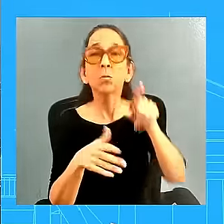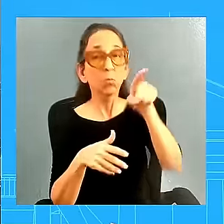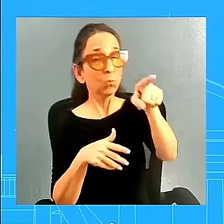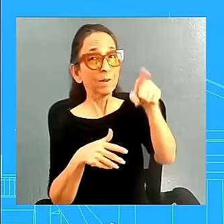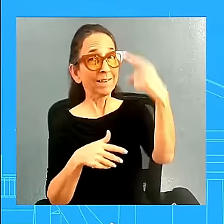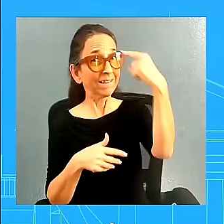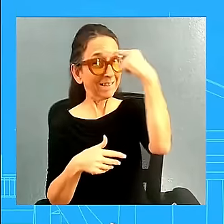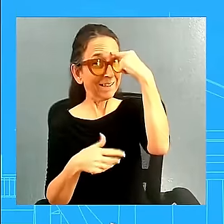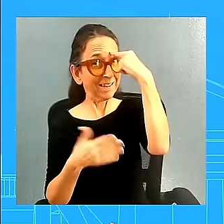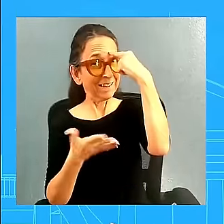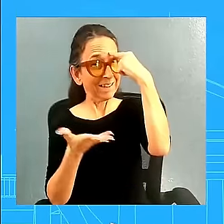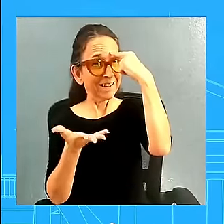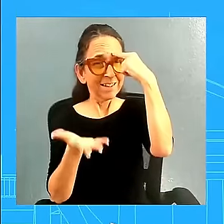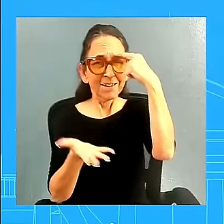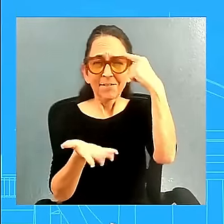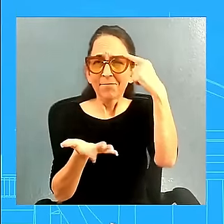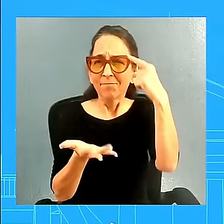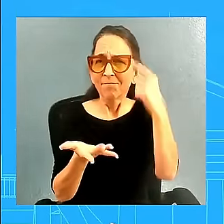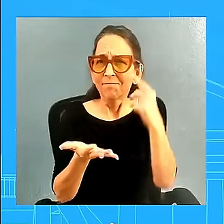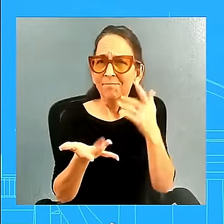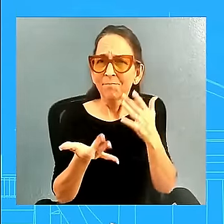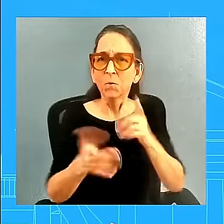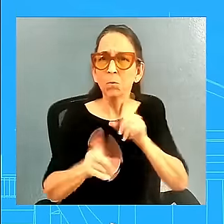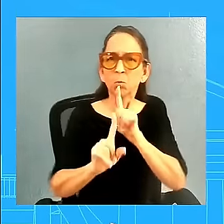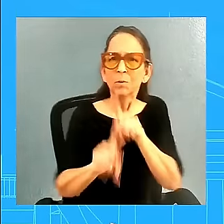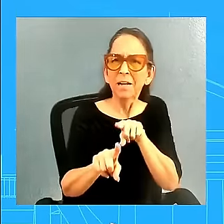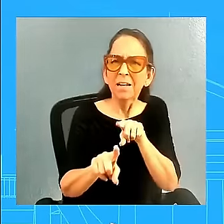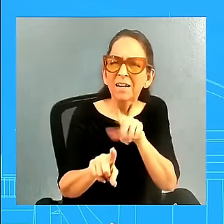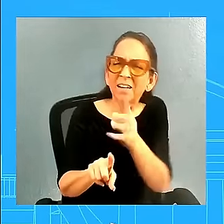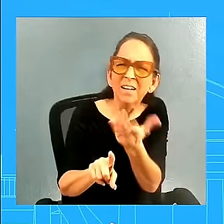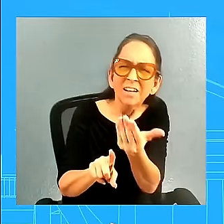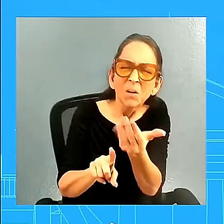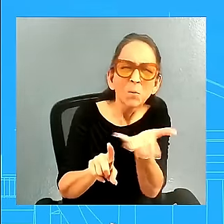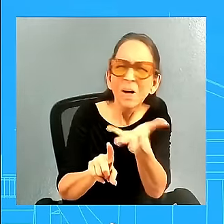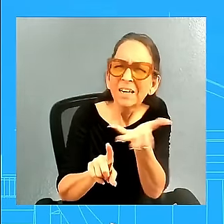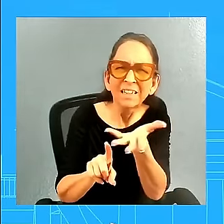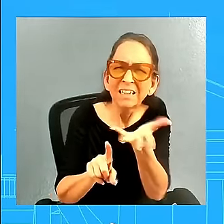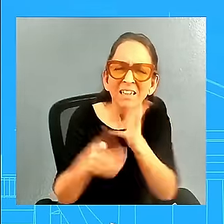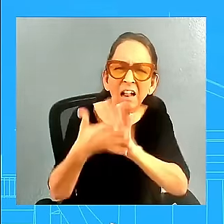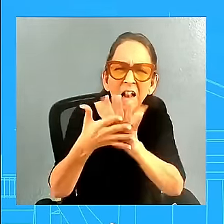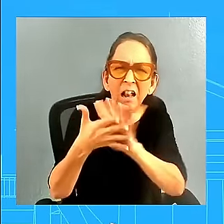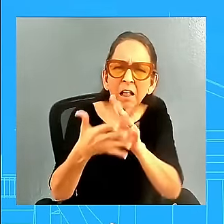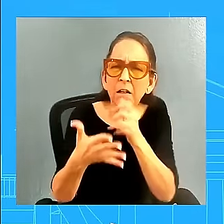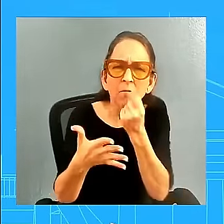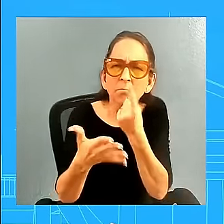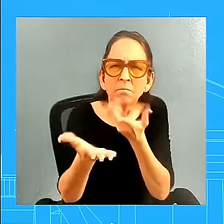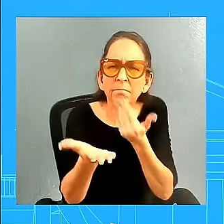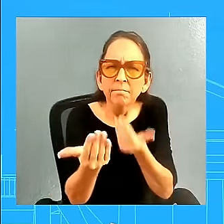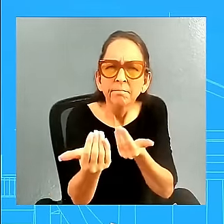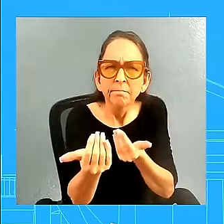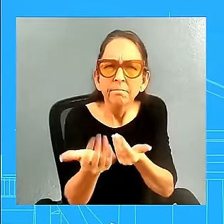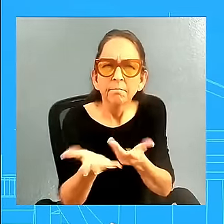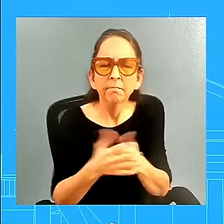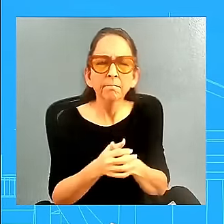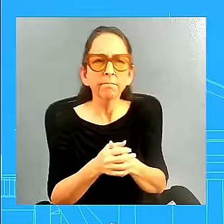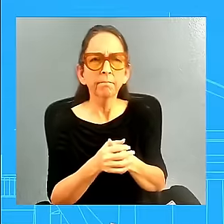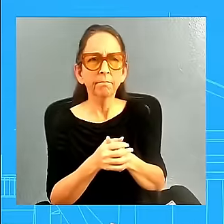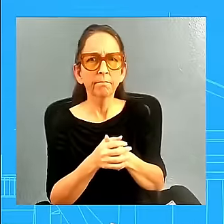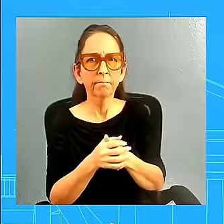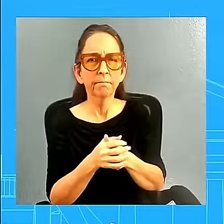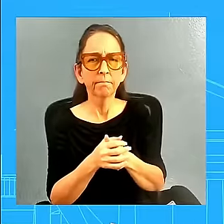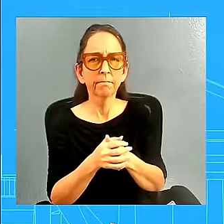What did my colleague at the State Department say? He said that at the briefing that the United States does not reflect